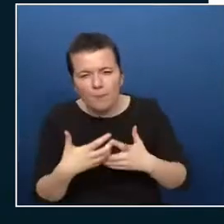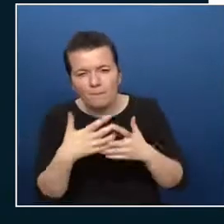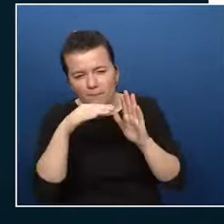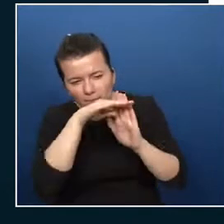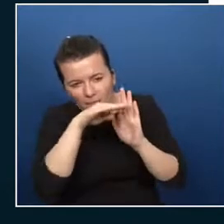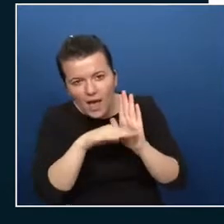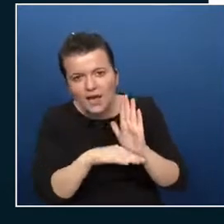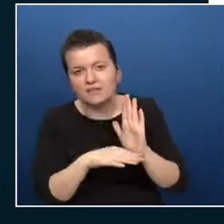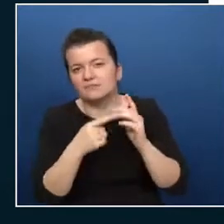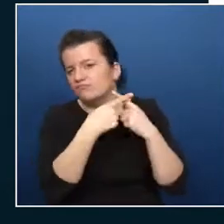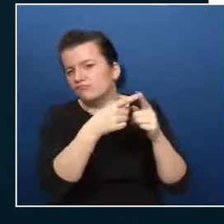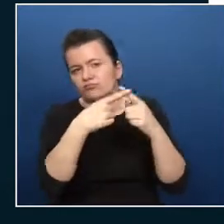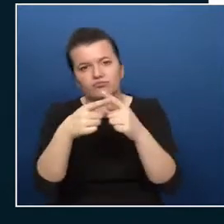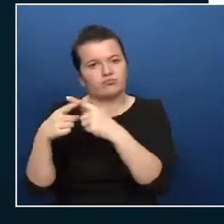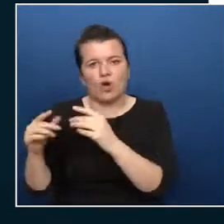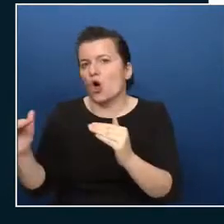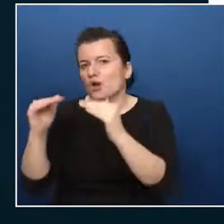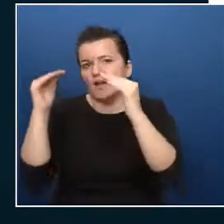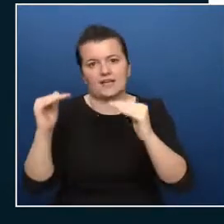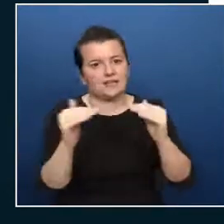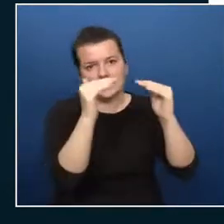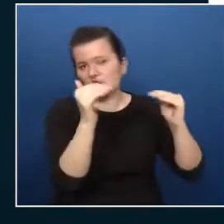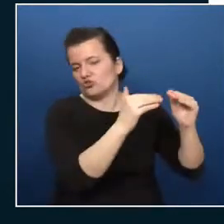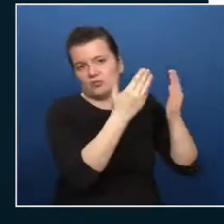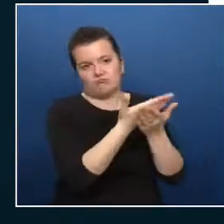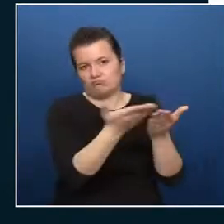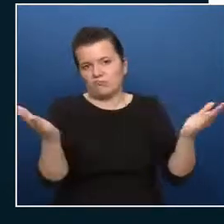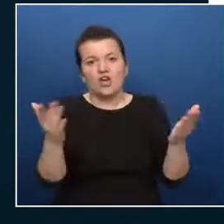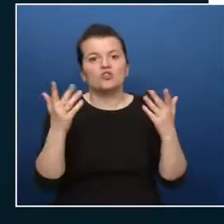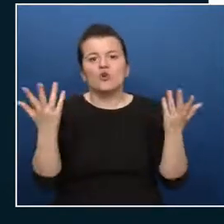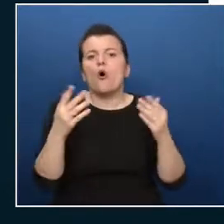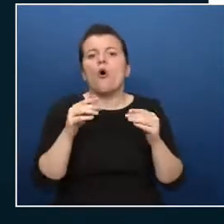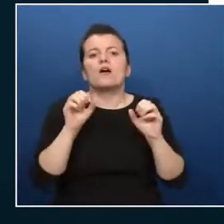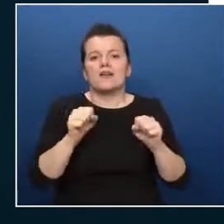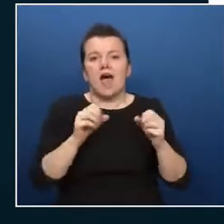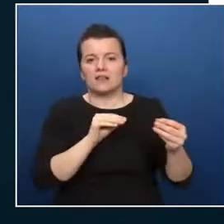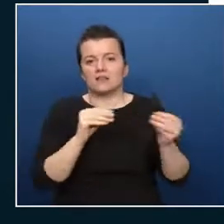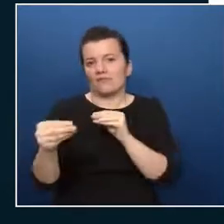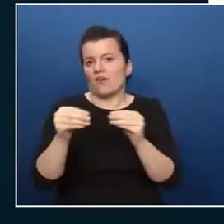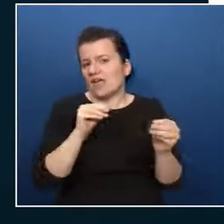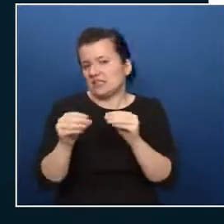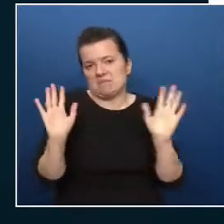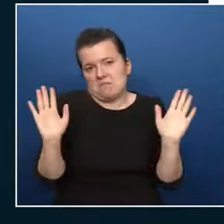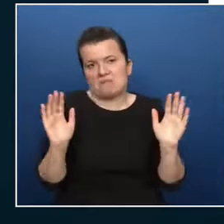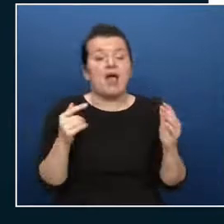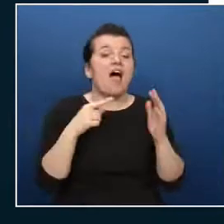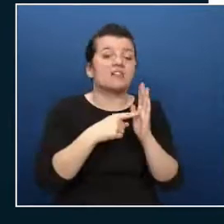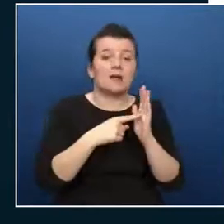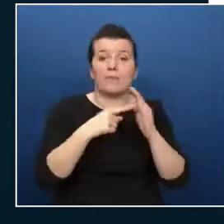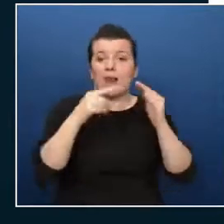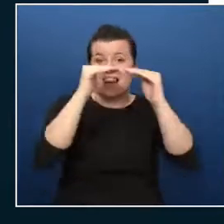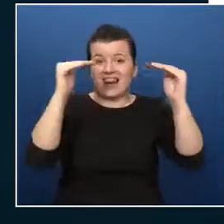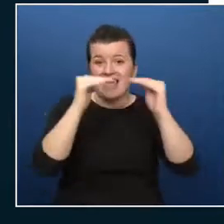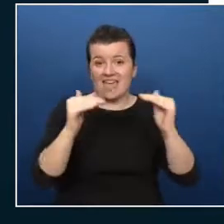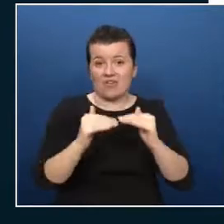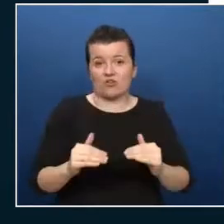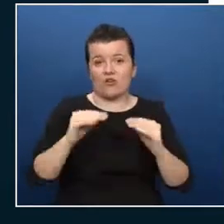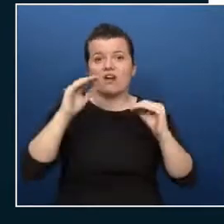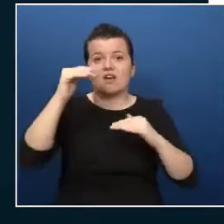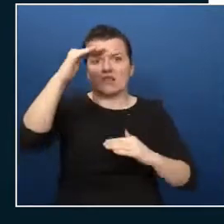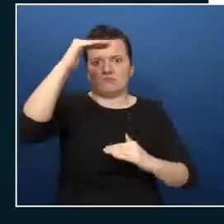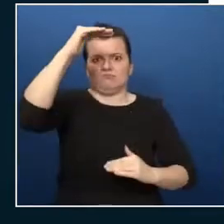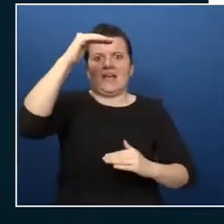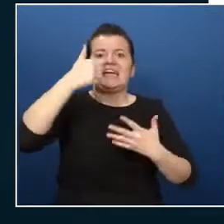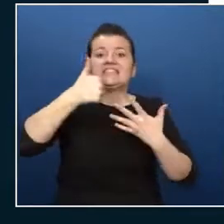and because you have this flexibility and you can go up to six levels deep you can also combine multiple strategies like the one you see